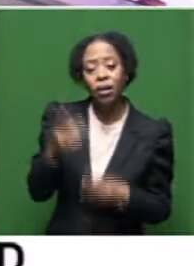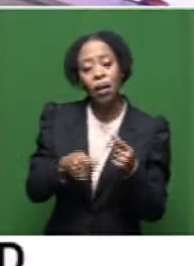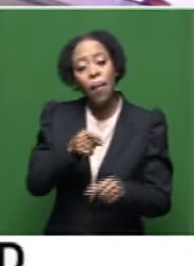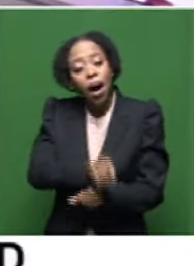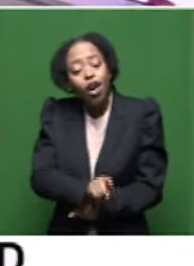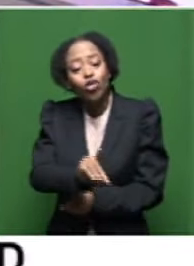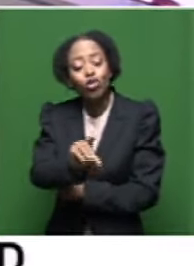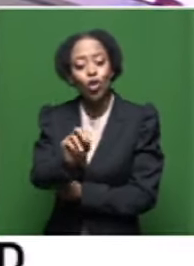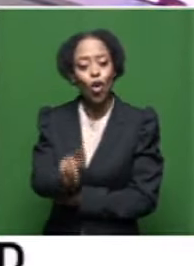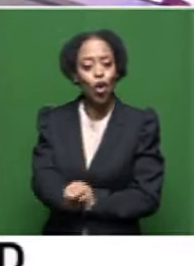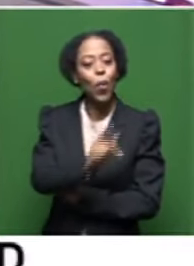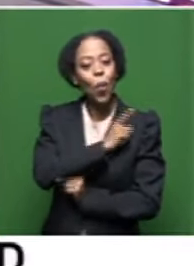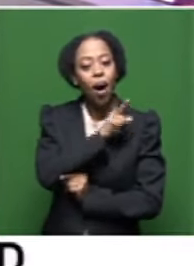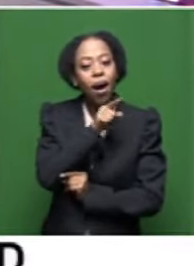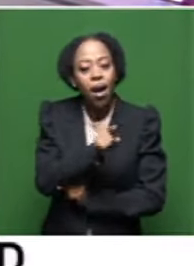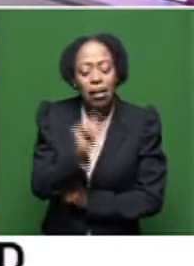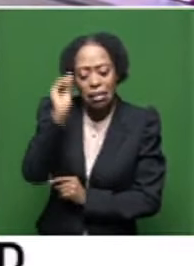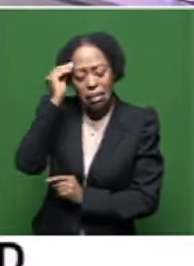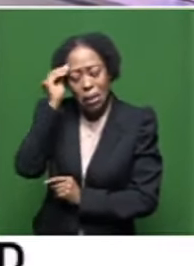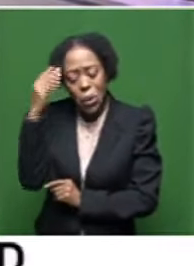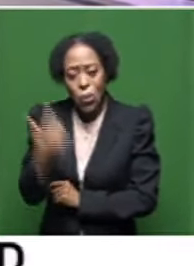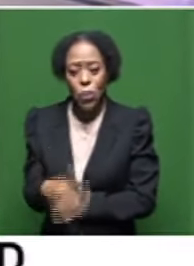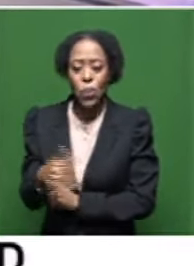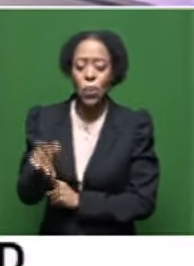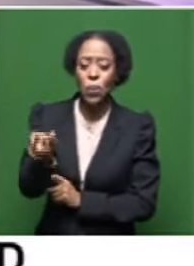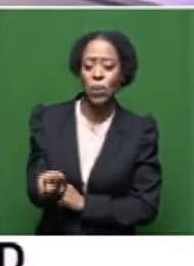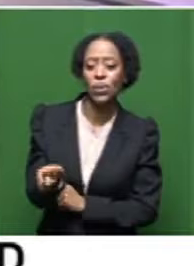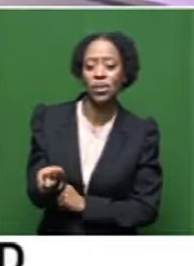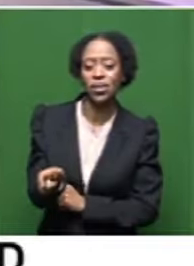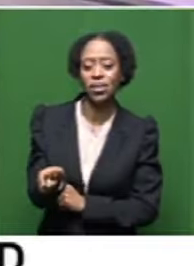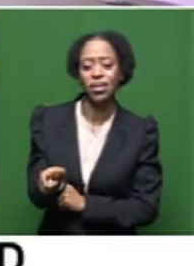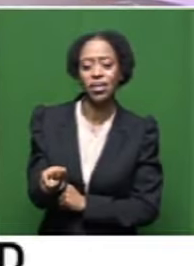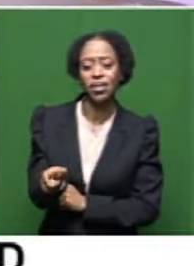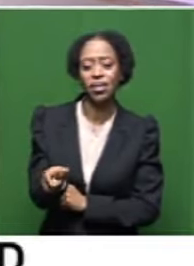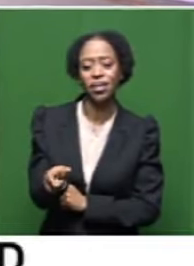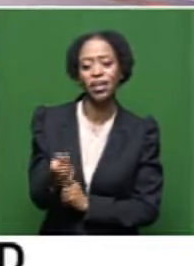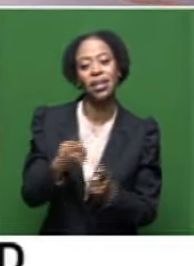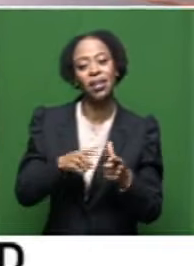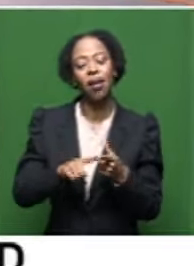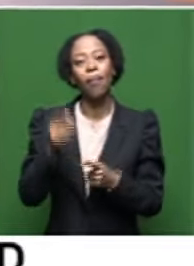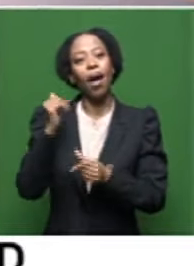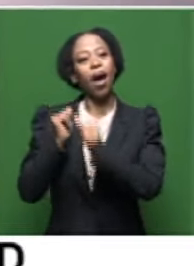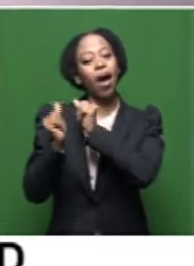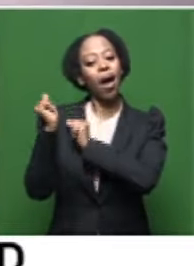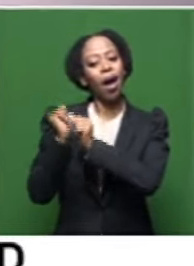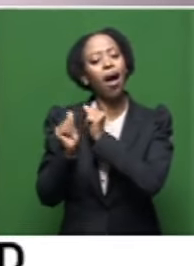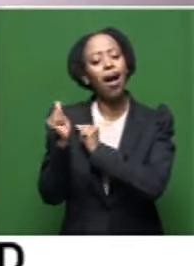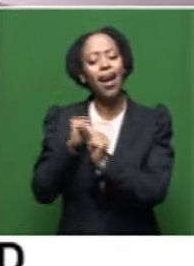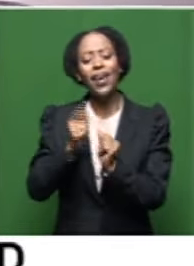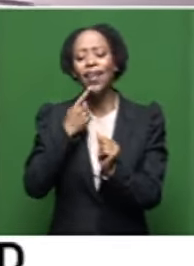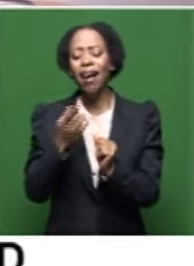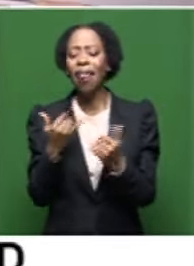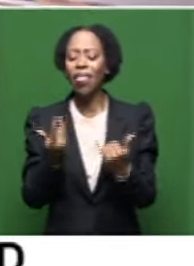this man, because he was so interesting, Don Matera. And I go back to how